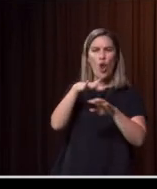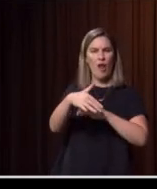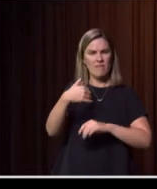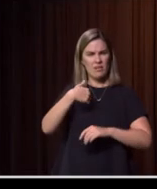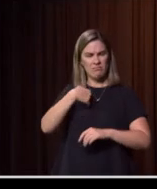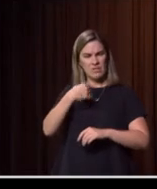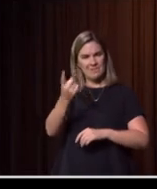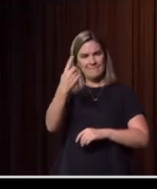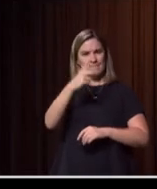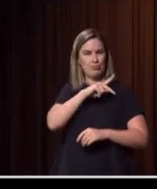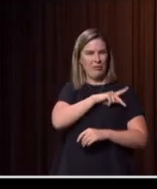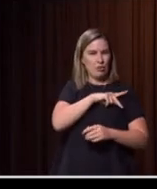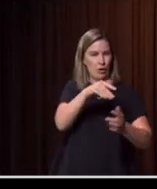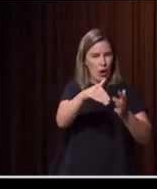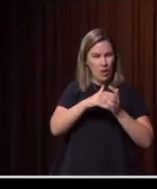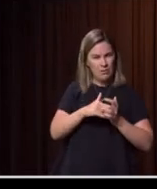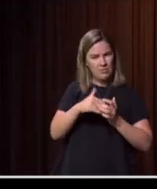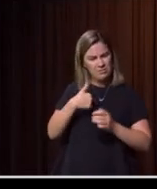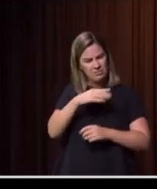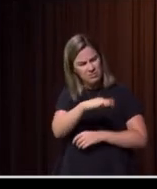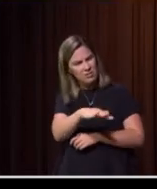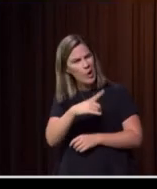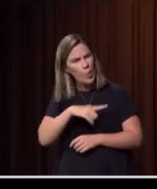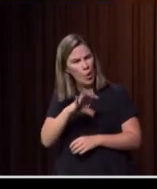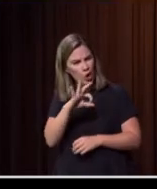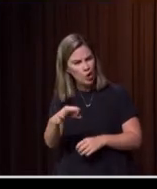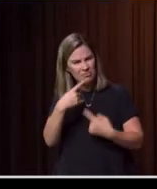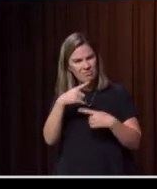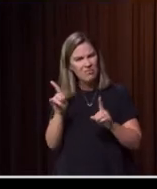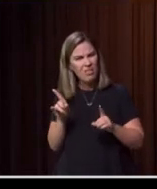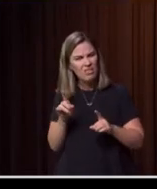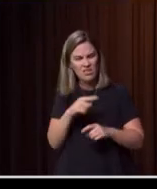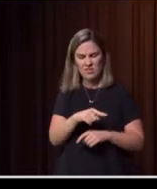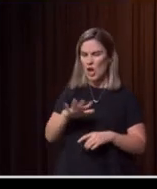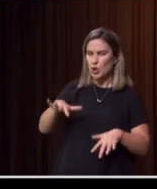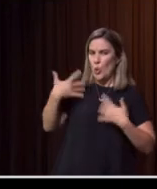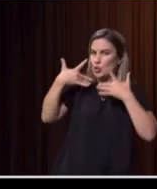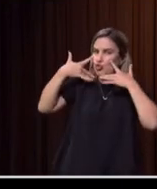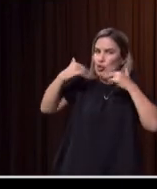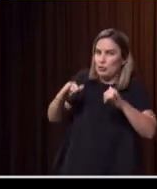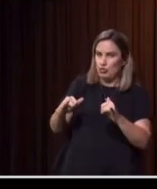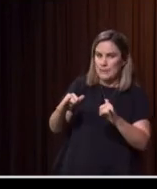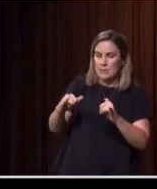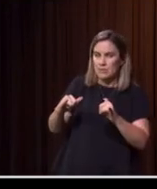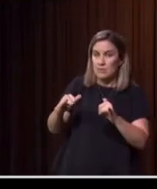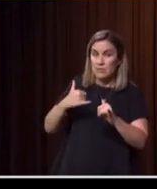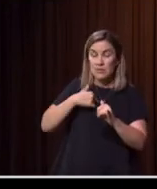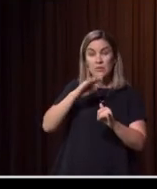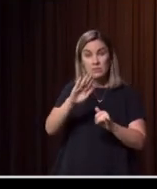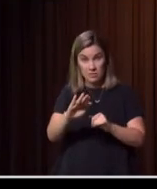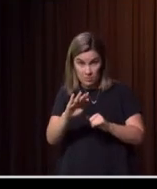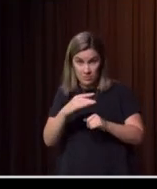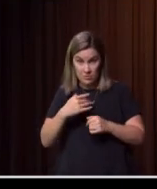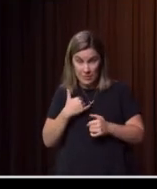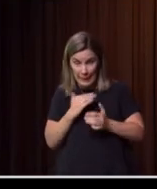And I was really deflated. I said, what do you mean? And he said, well, I don't want people to judge me. And my plea to everybody in